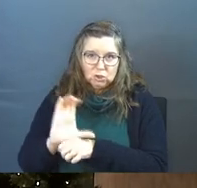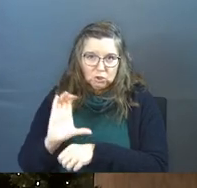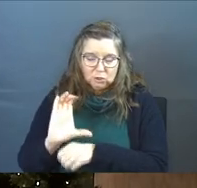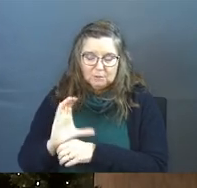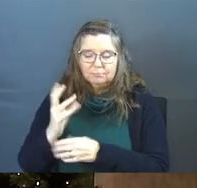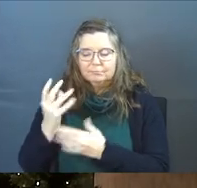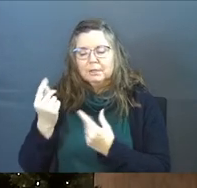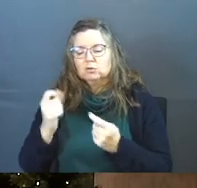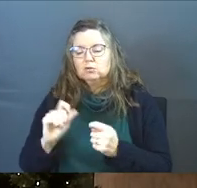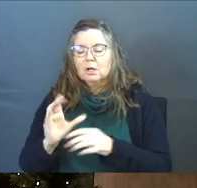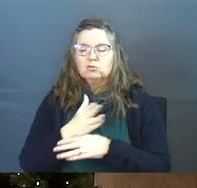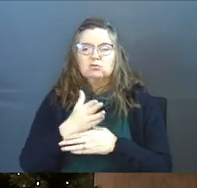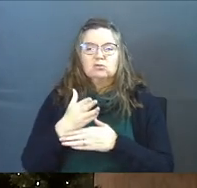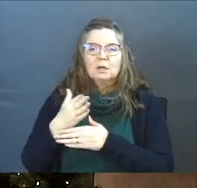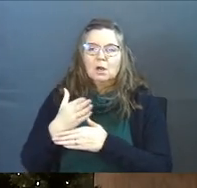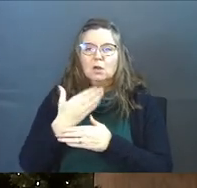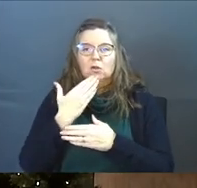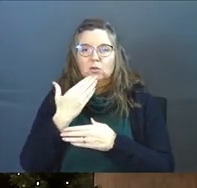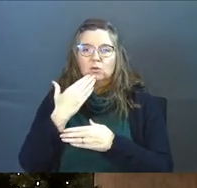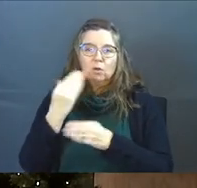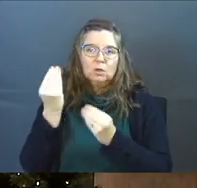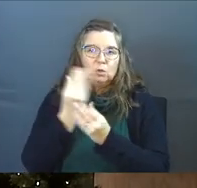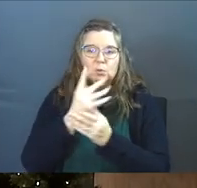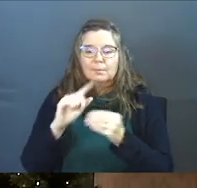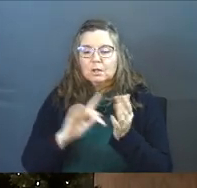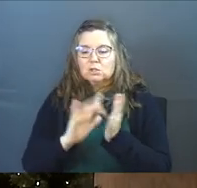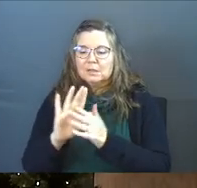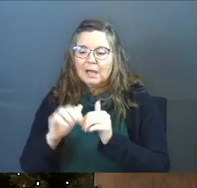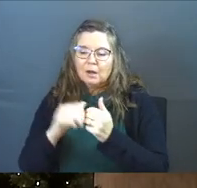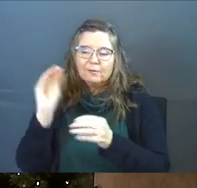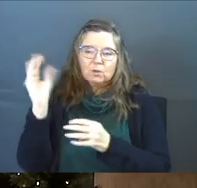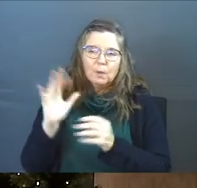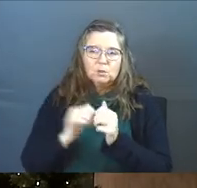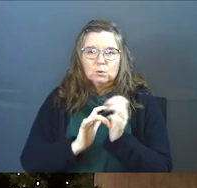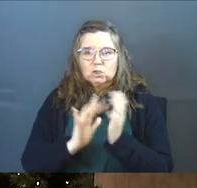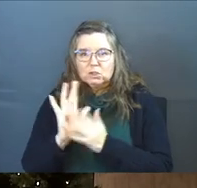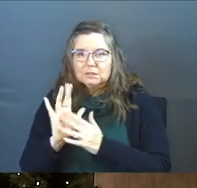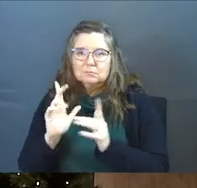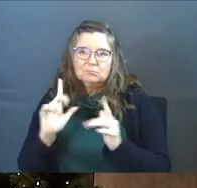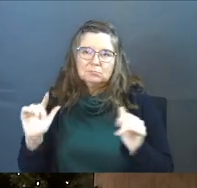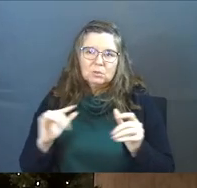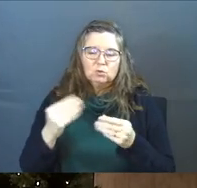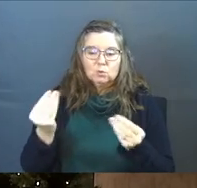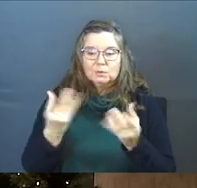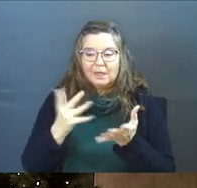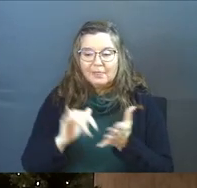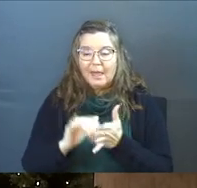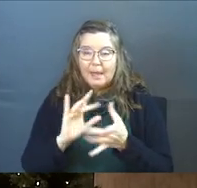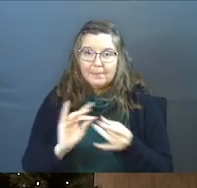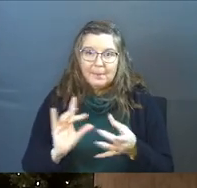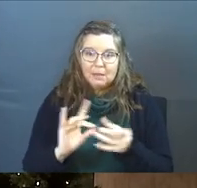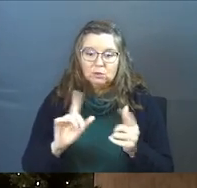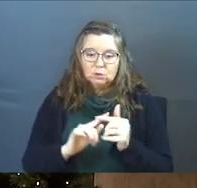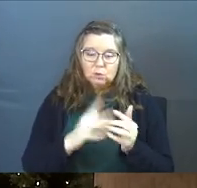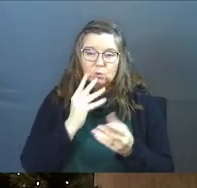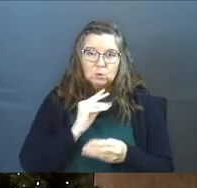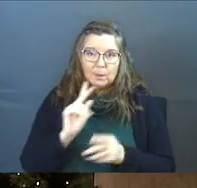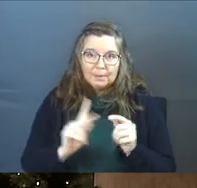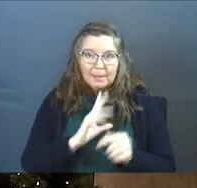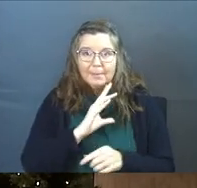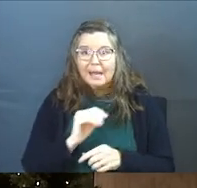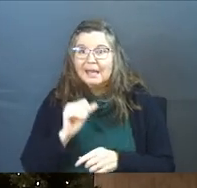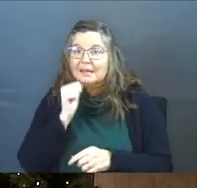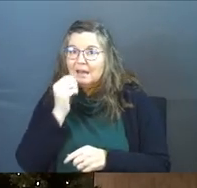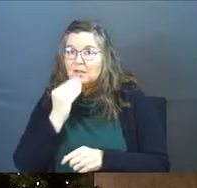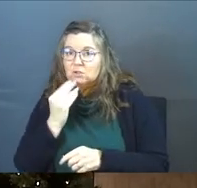he was out there and he was trying to share the good news about Jesus, how to have grace with Jesus. He was trying to tell that message to Jewish people